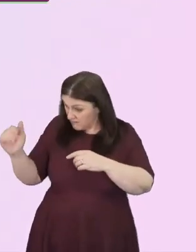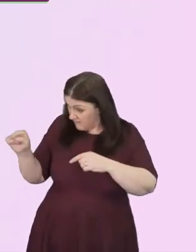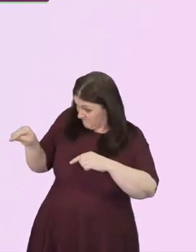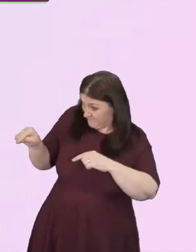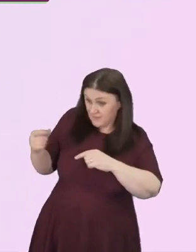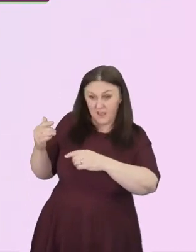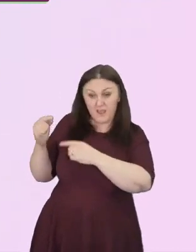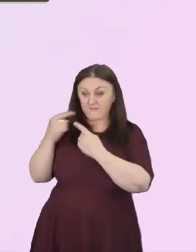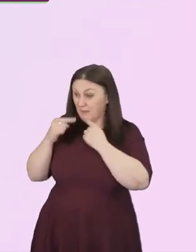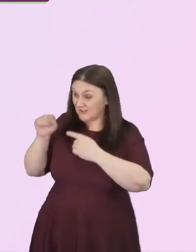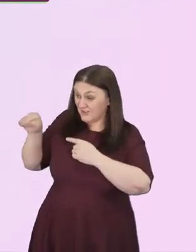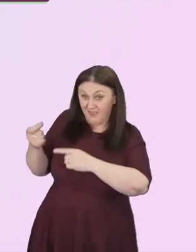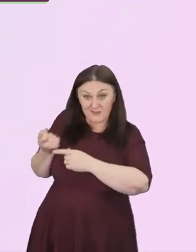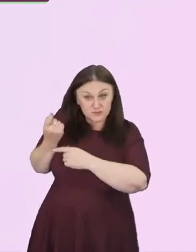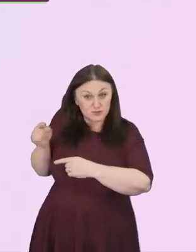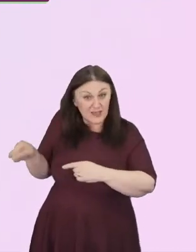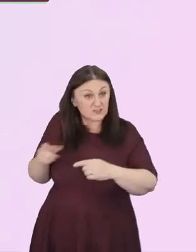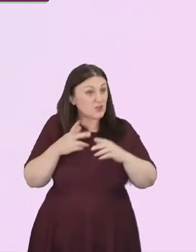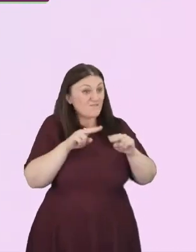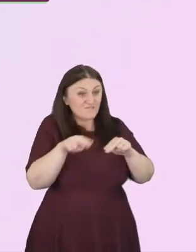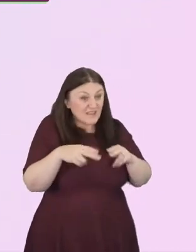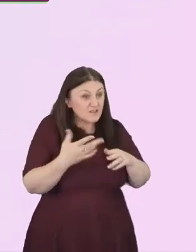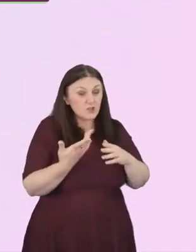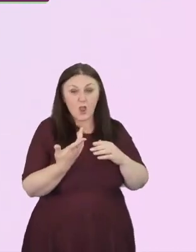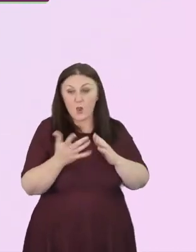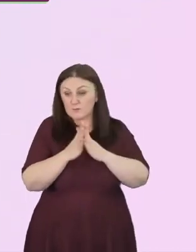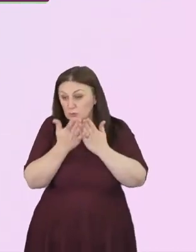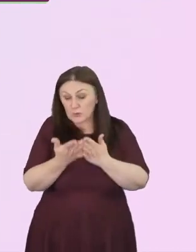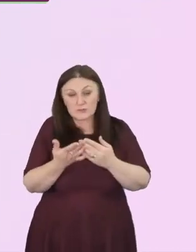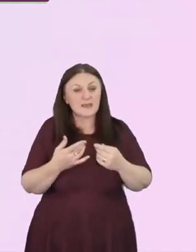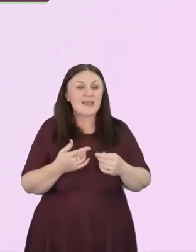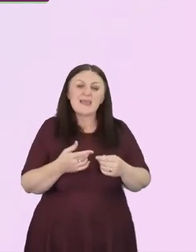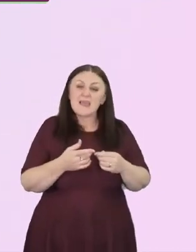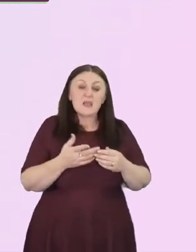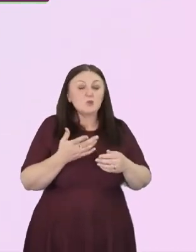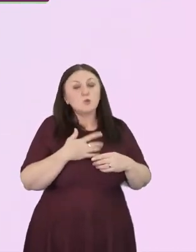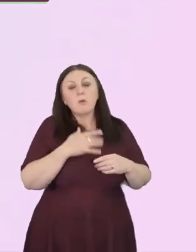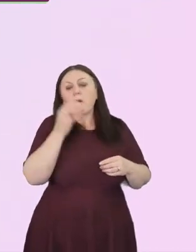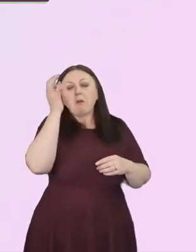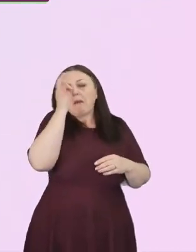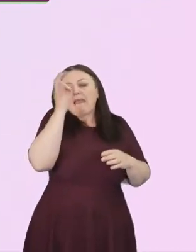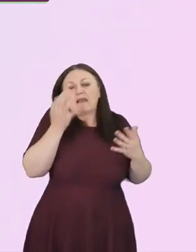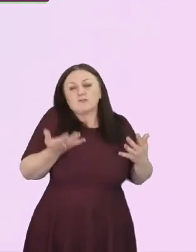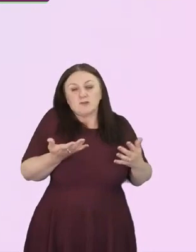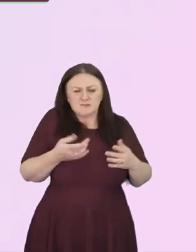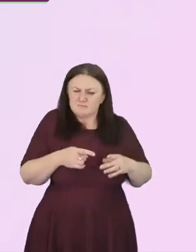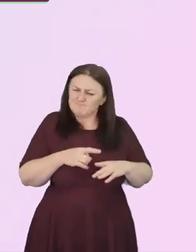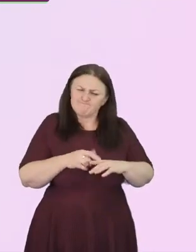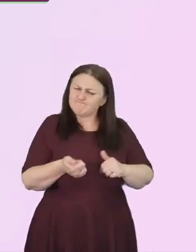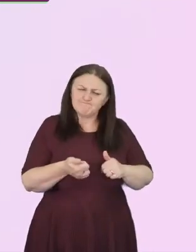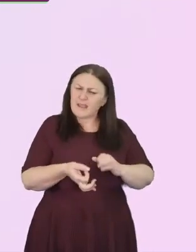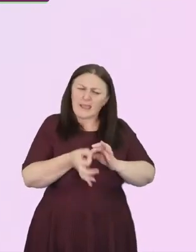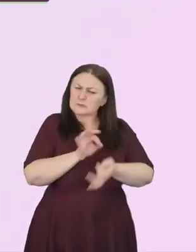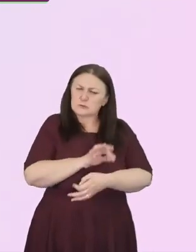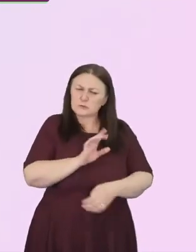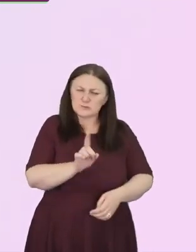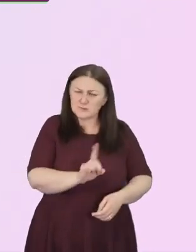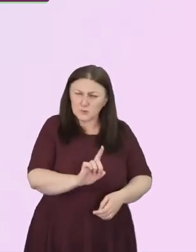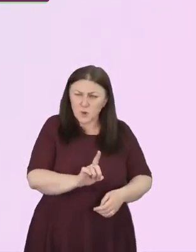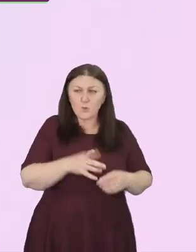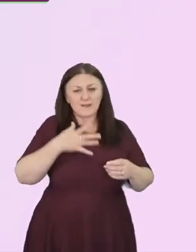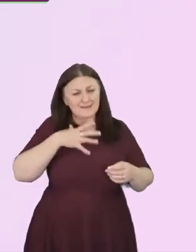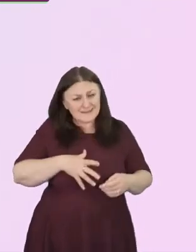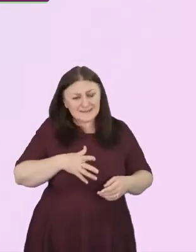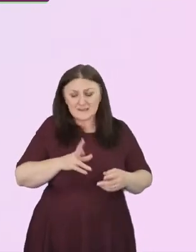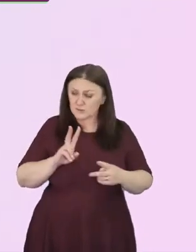programs, videos. Ignorance is not an excuse. And listen to the stories and the views of people of